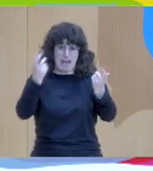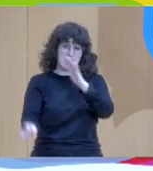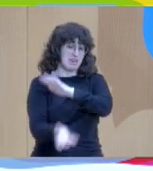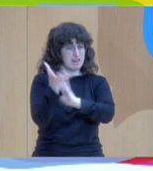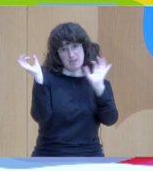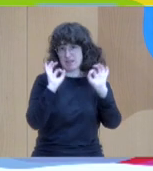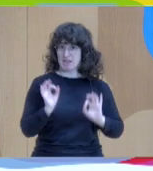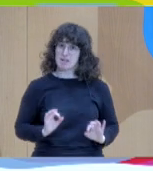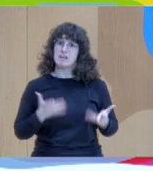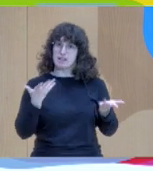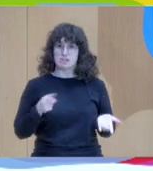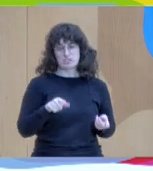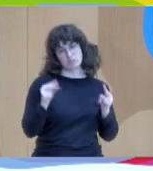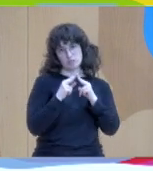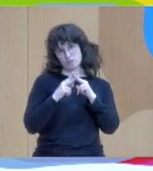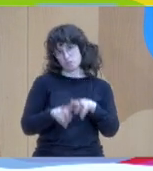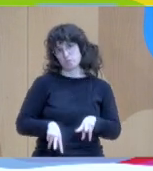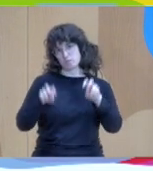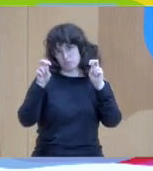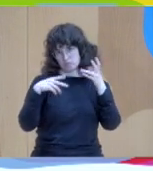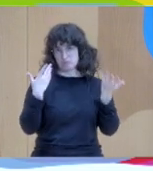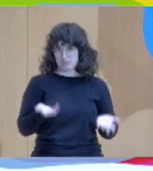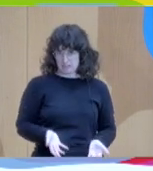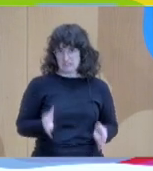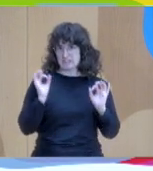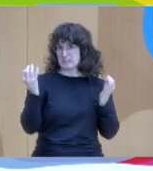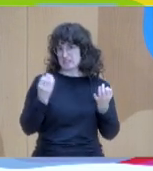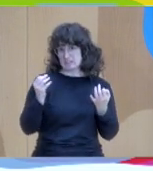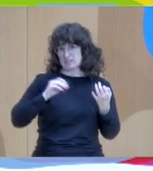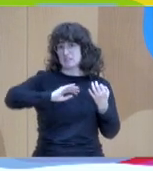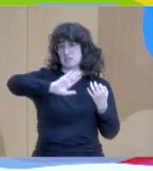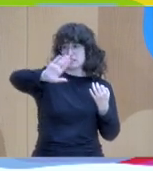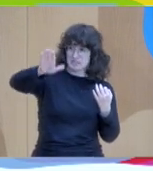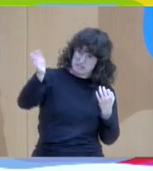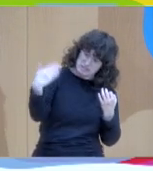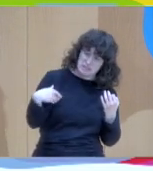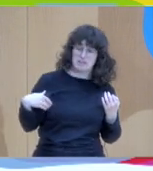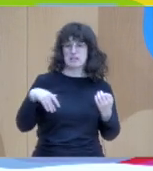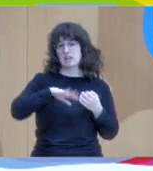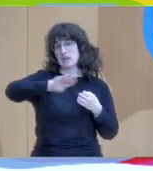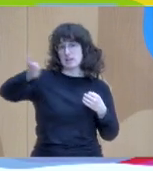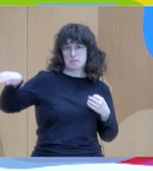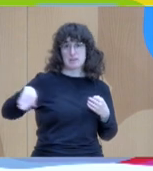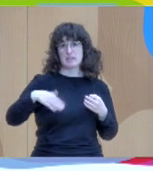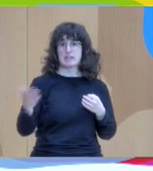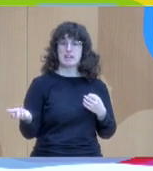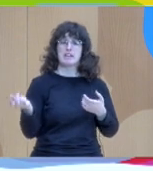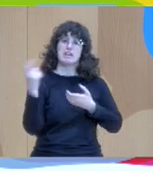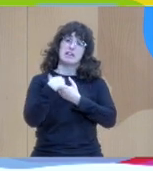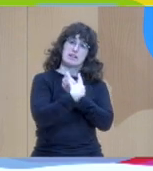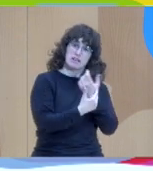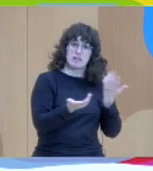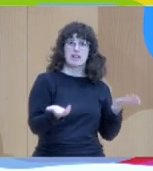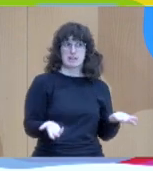inviting these people and what we learned from the previous one was that okay you separate talking and